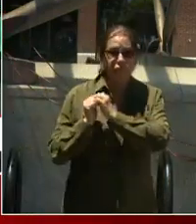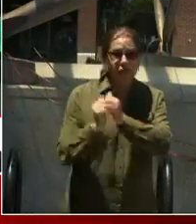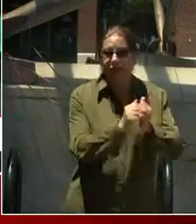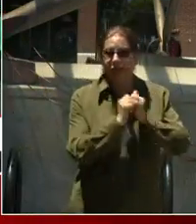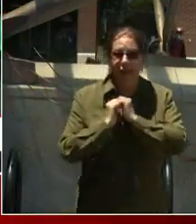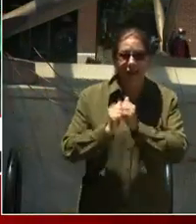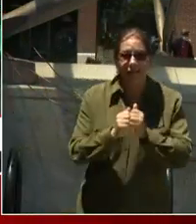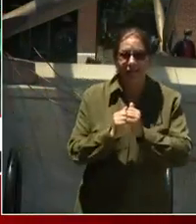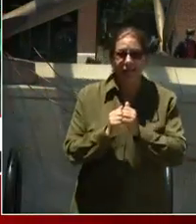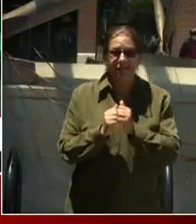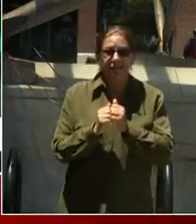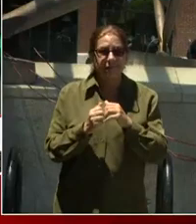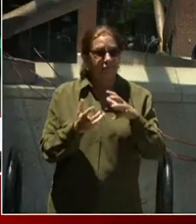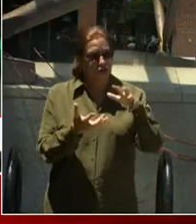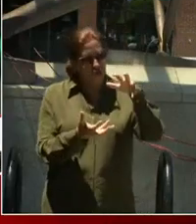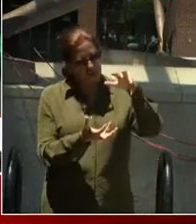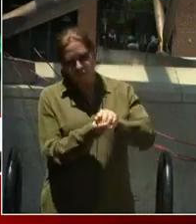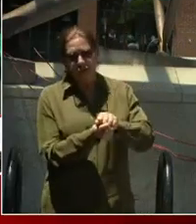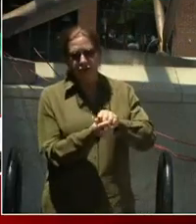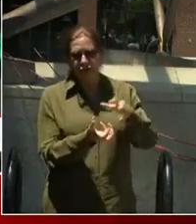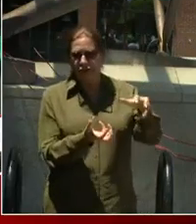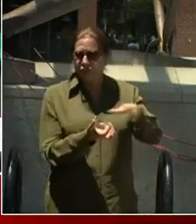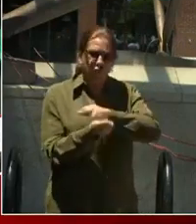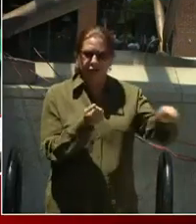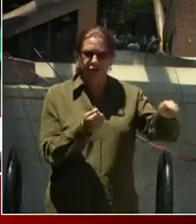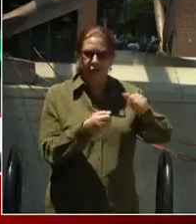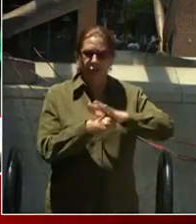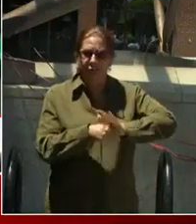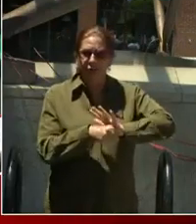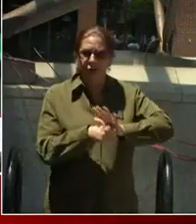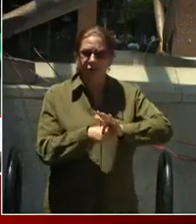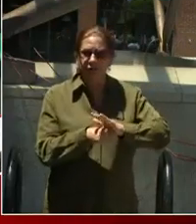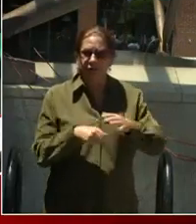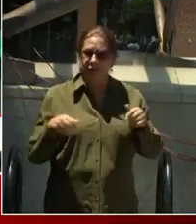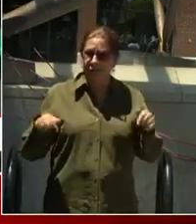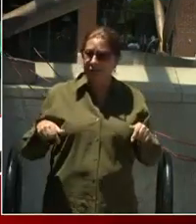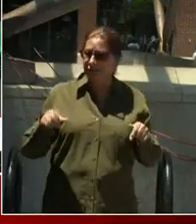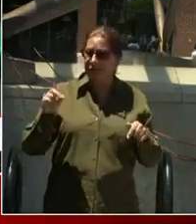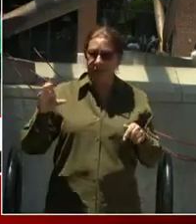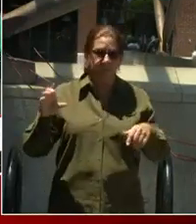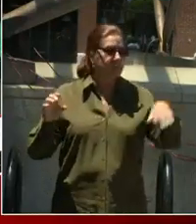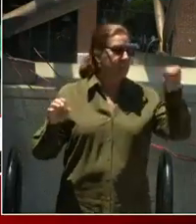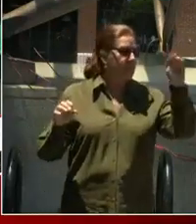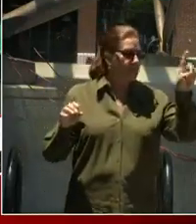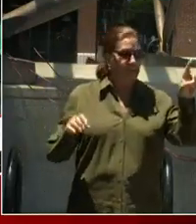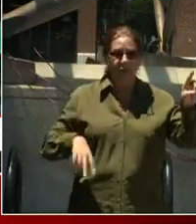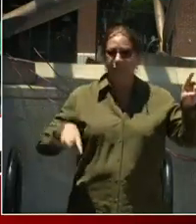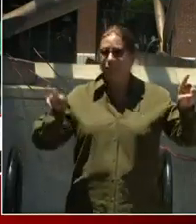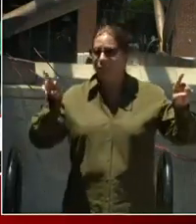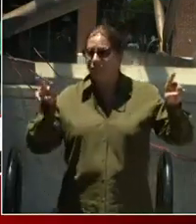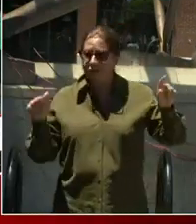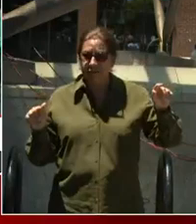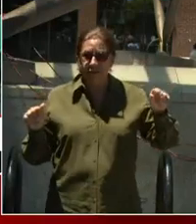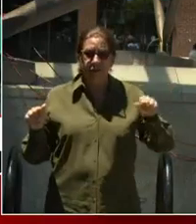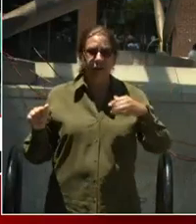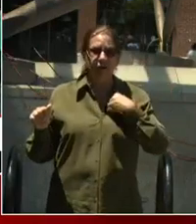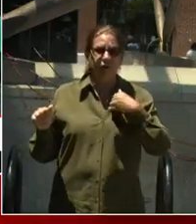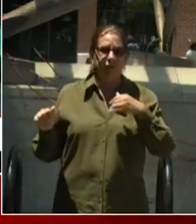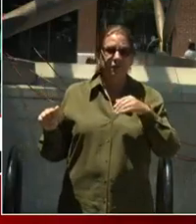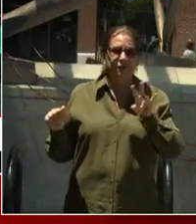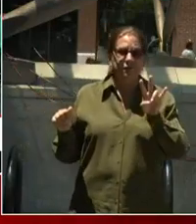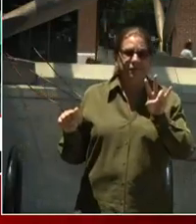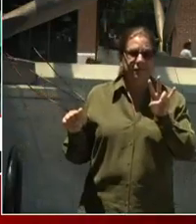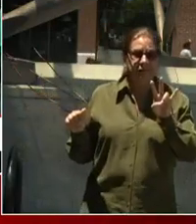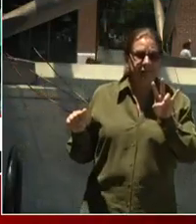this virus, especially in our region where D.C., Maryland and Virginia have 70% of the results with one